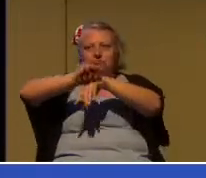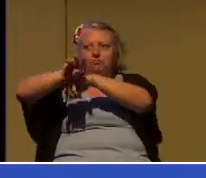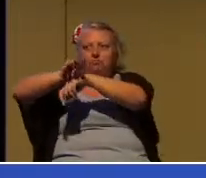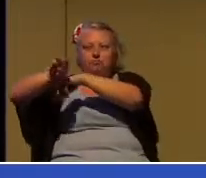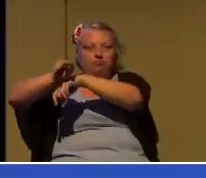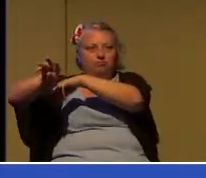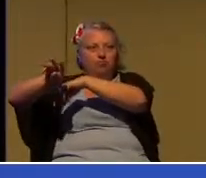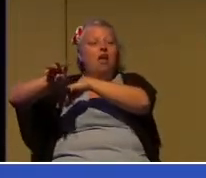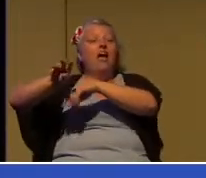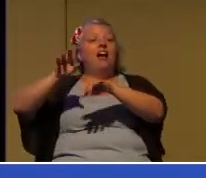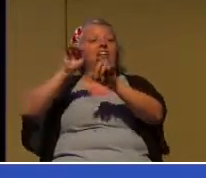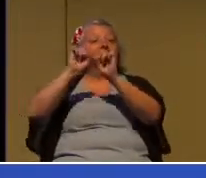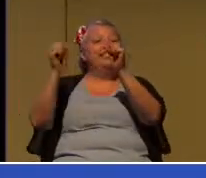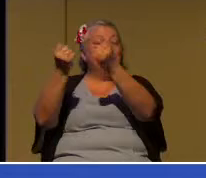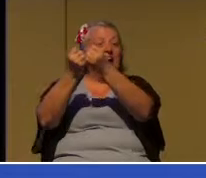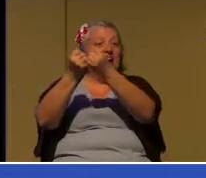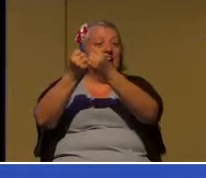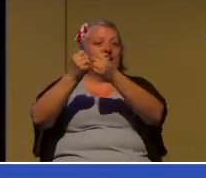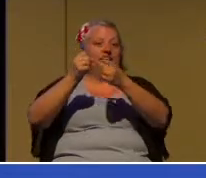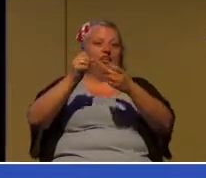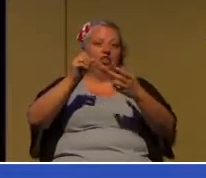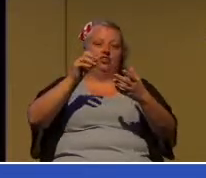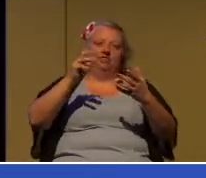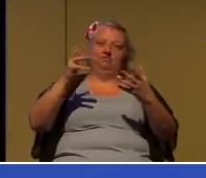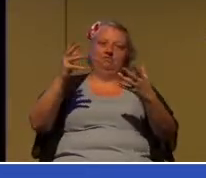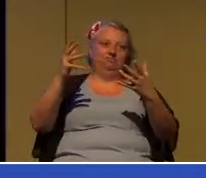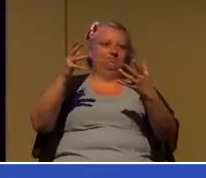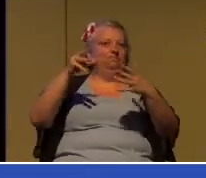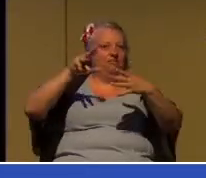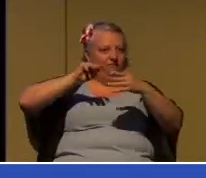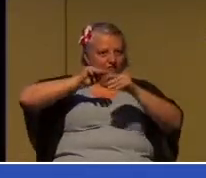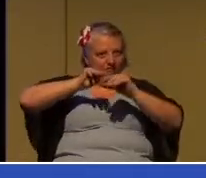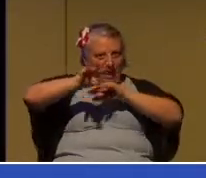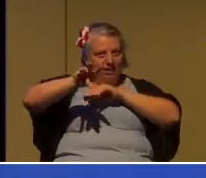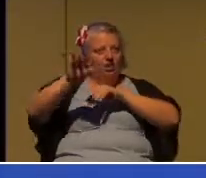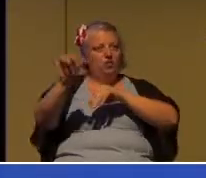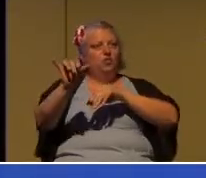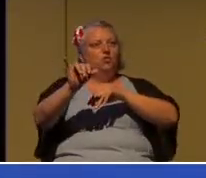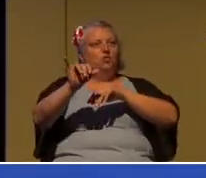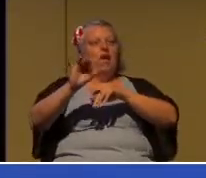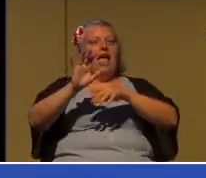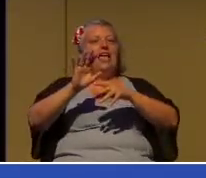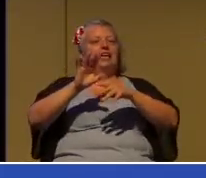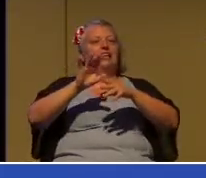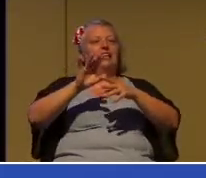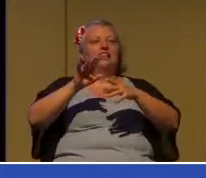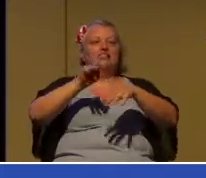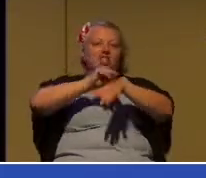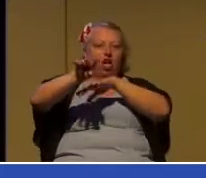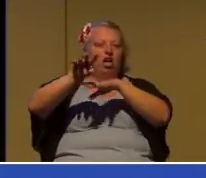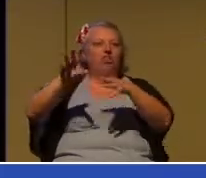where more and more people are incapable of forming deep and lasting relationships.